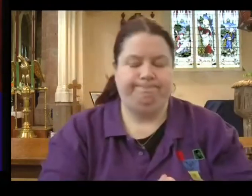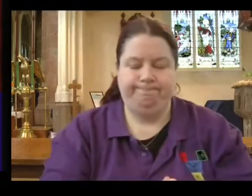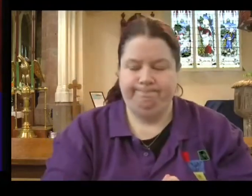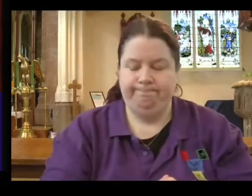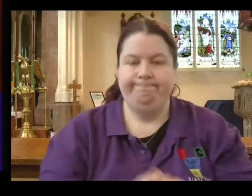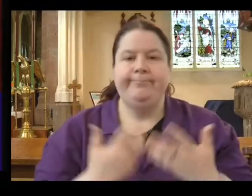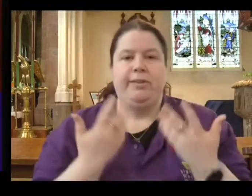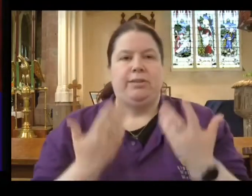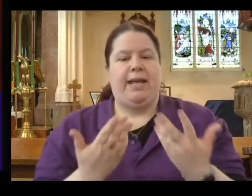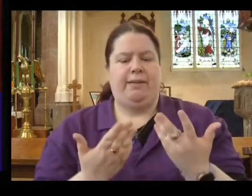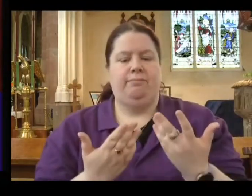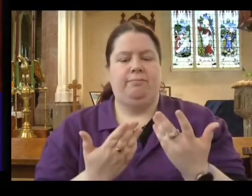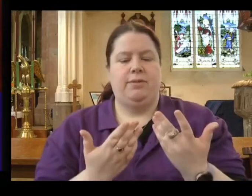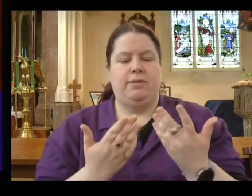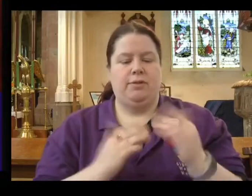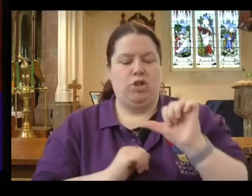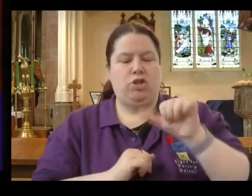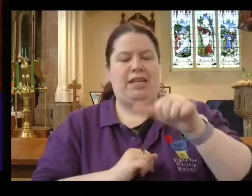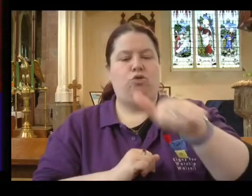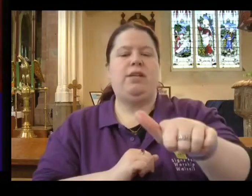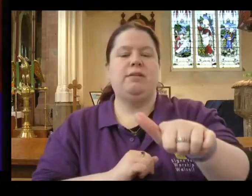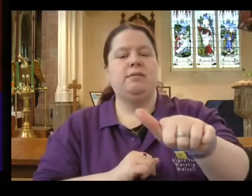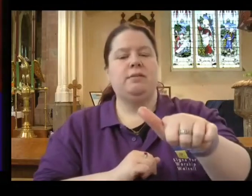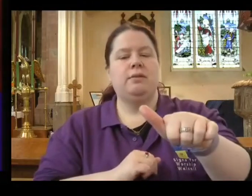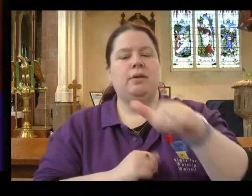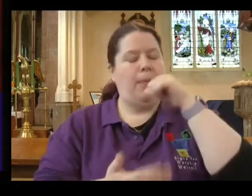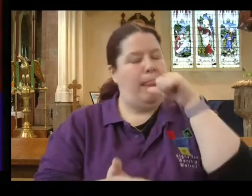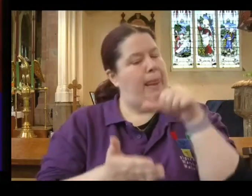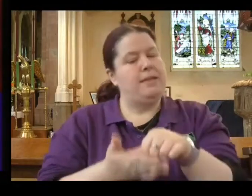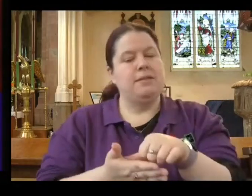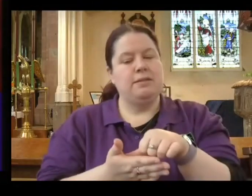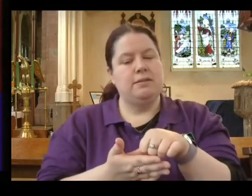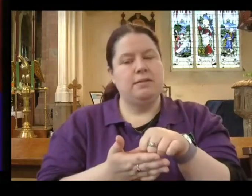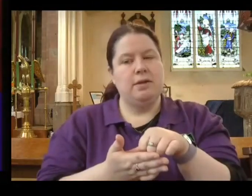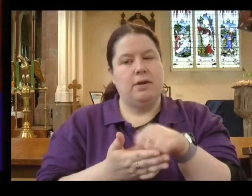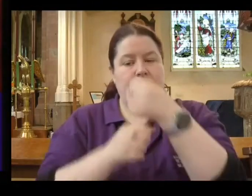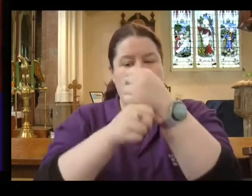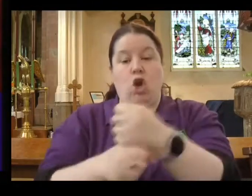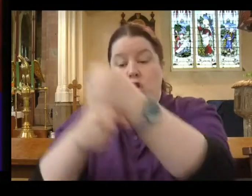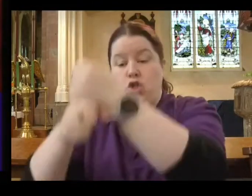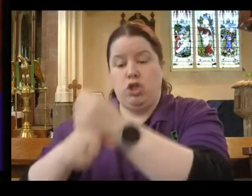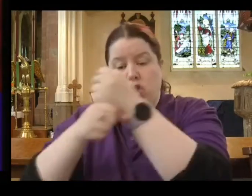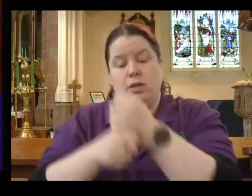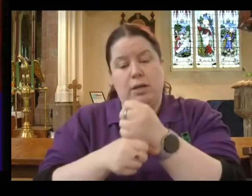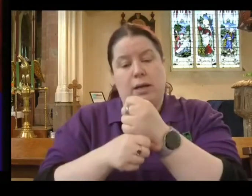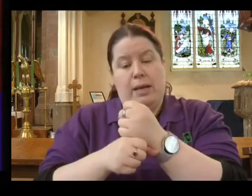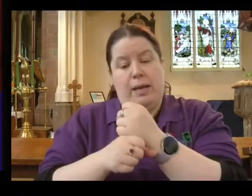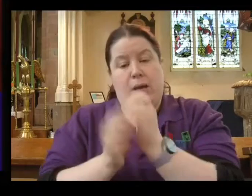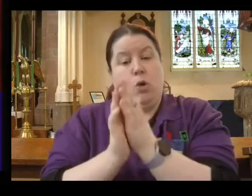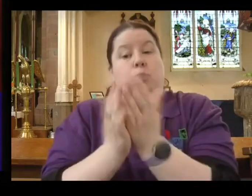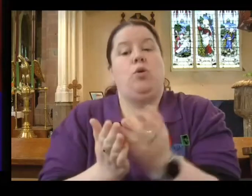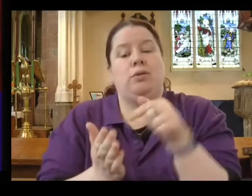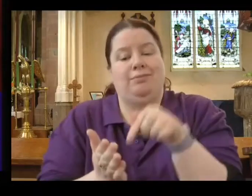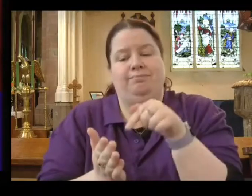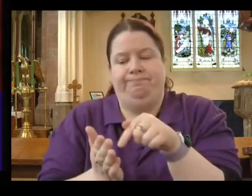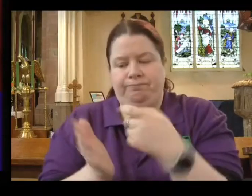So today we're continuing looking at our series to the letters to the churches in Revelation. And actually